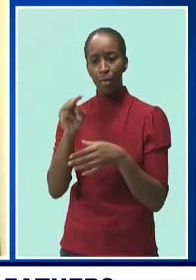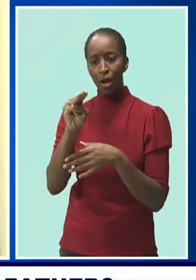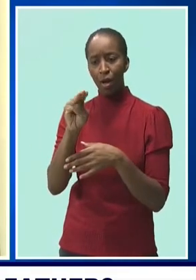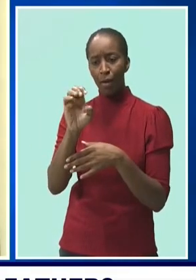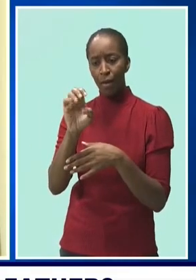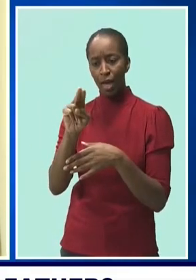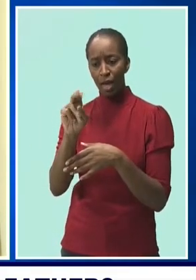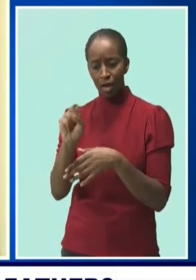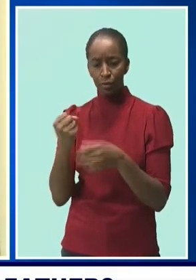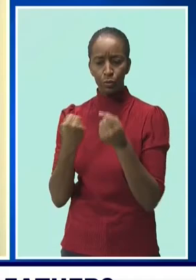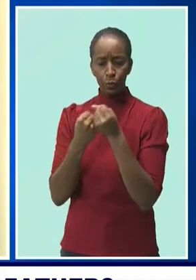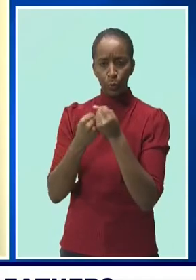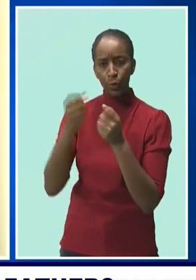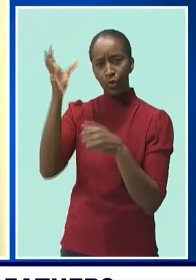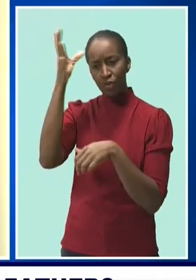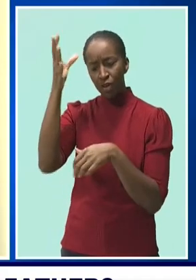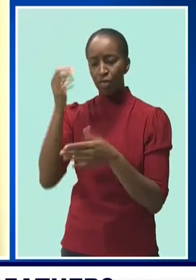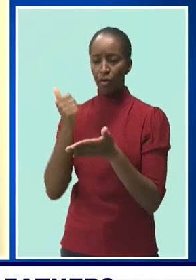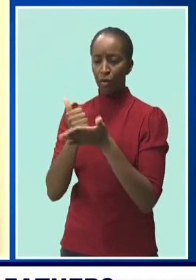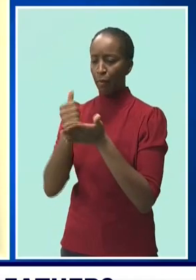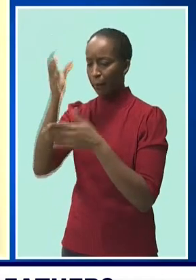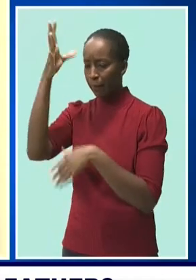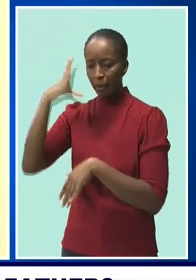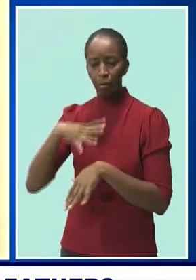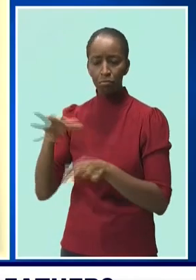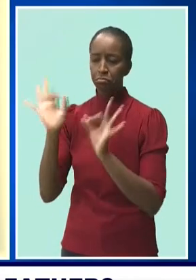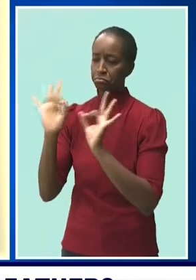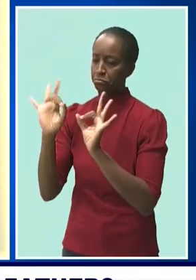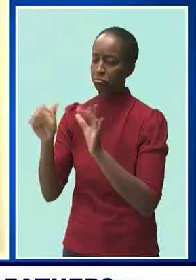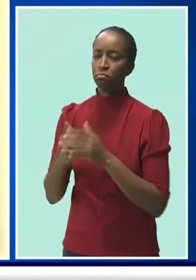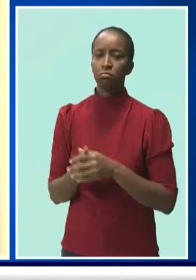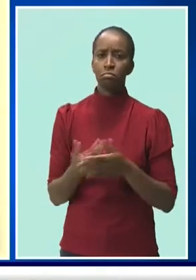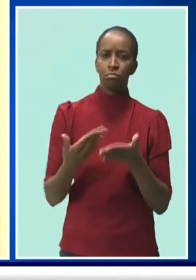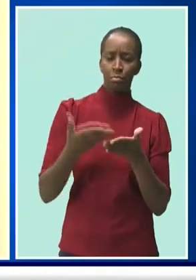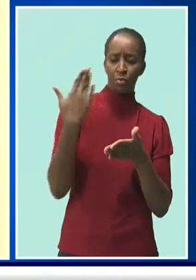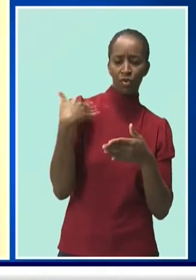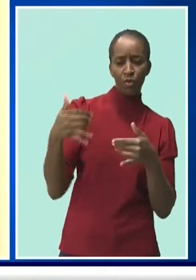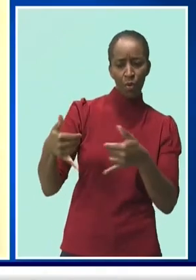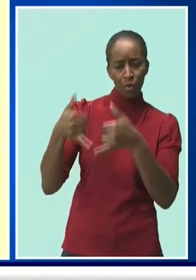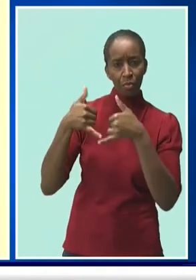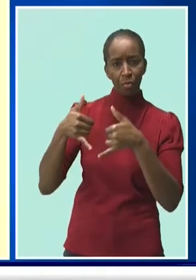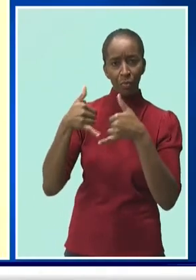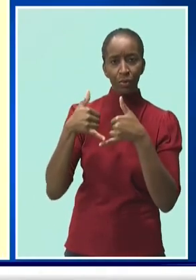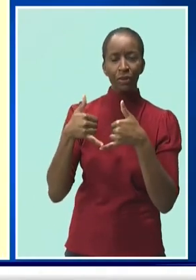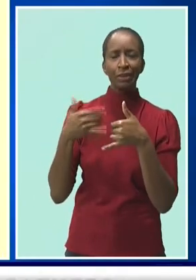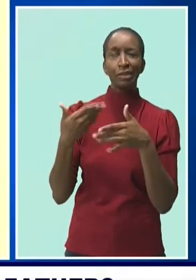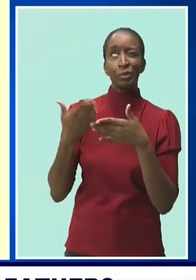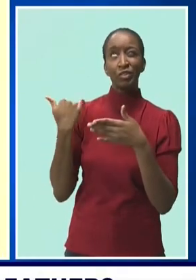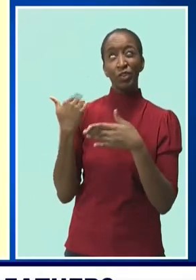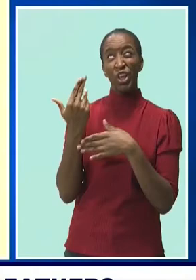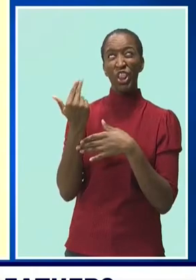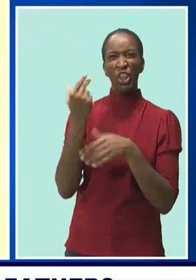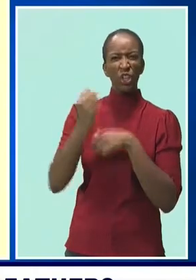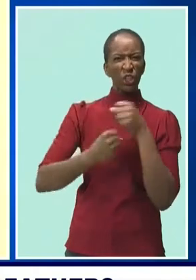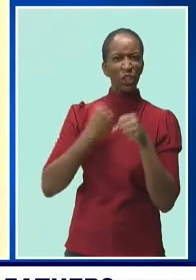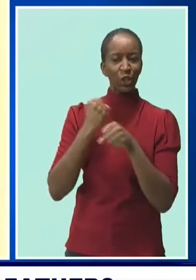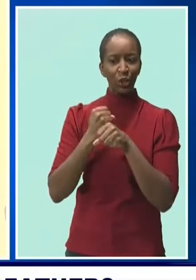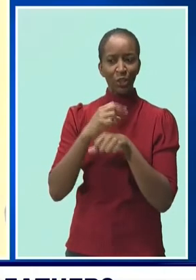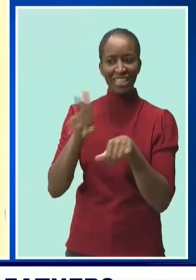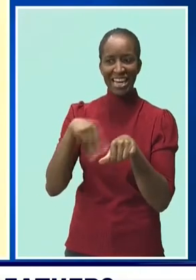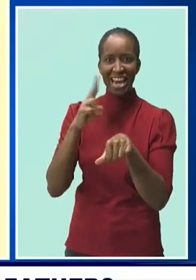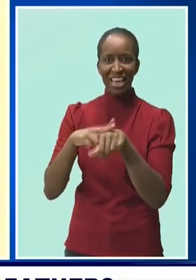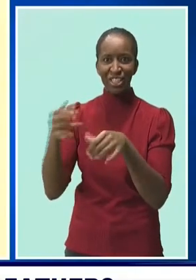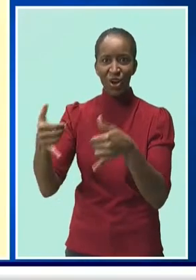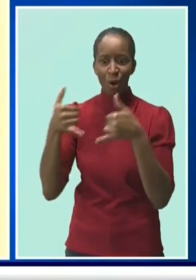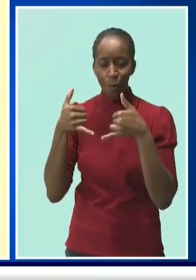before and I think this is up there with my national award 13 years ago. This is